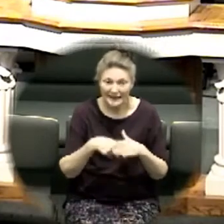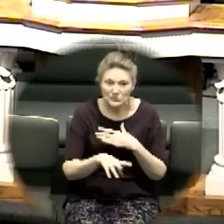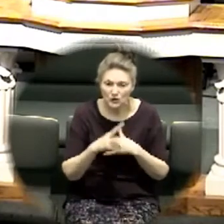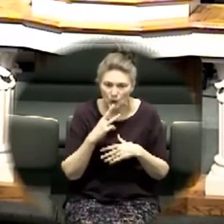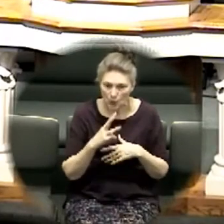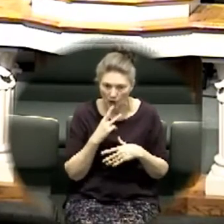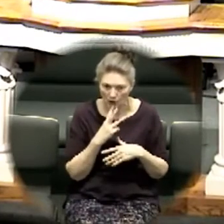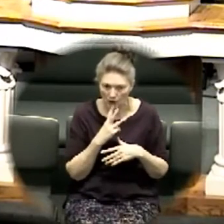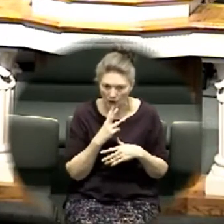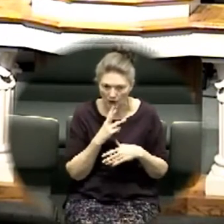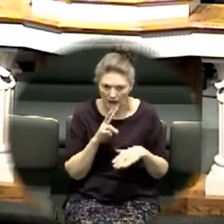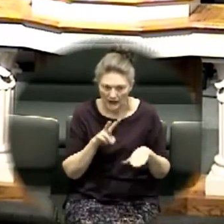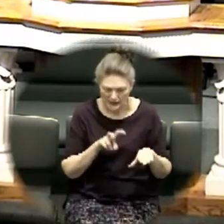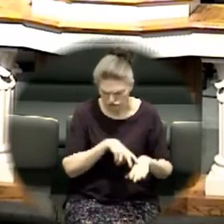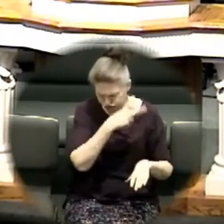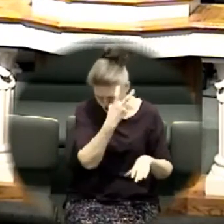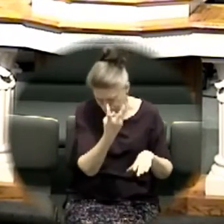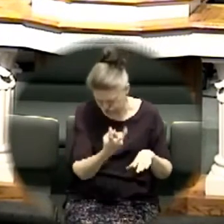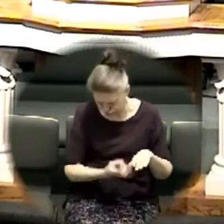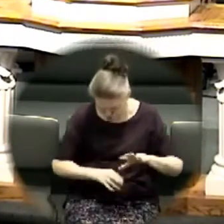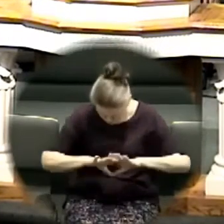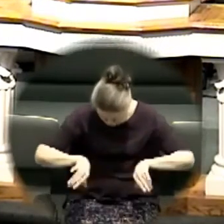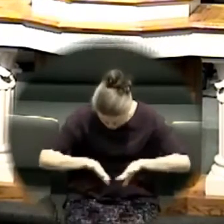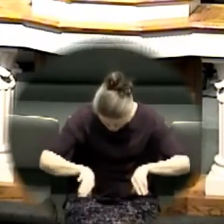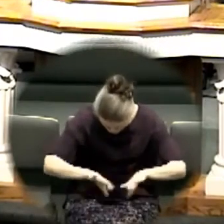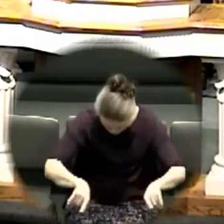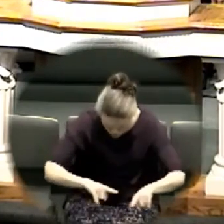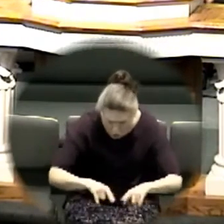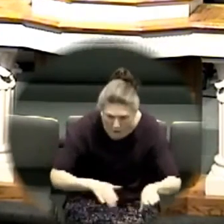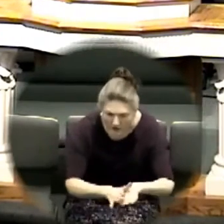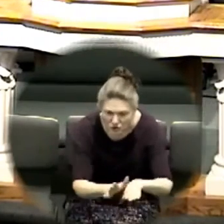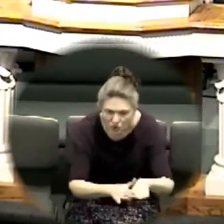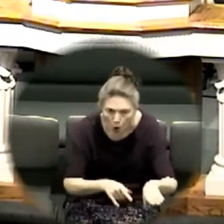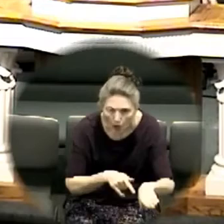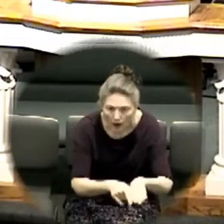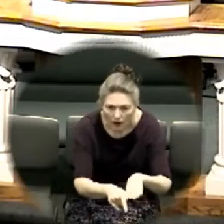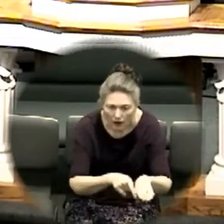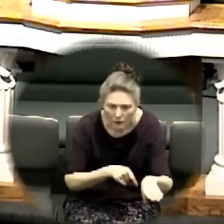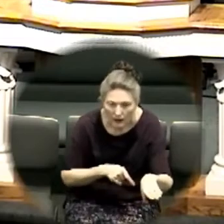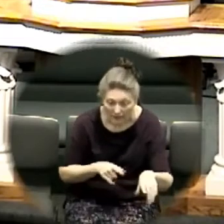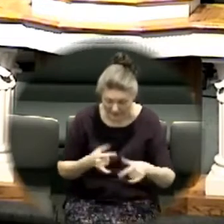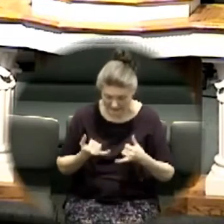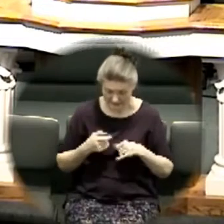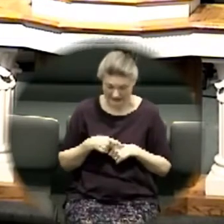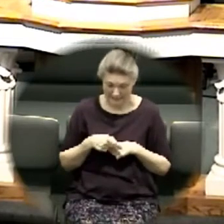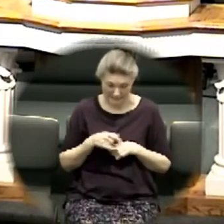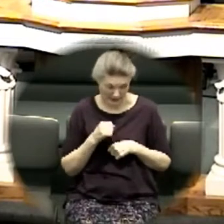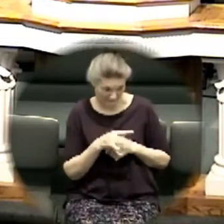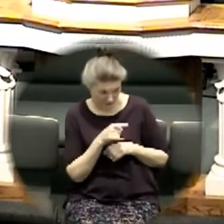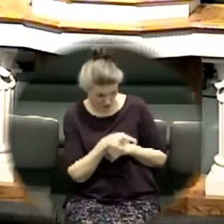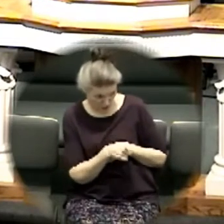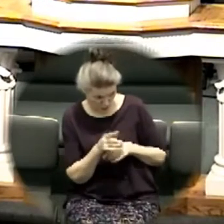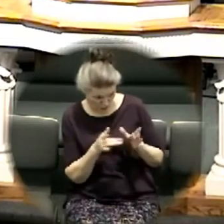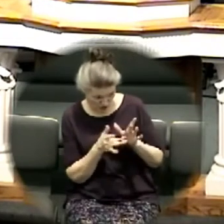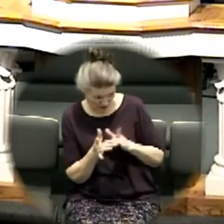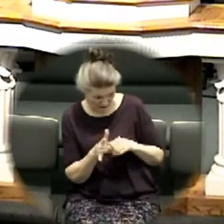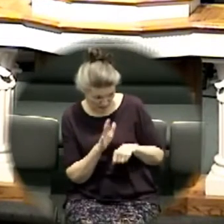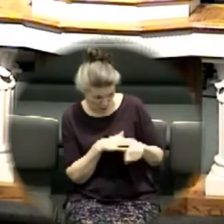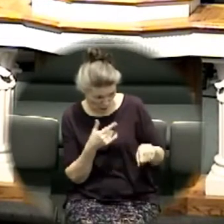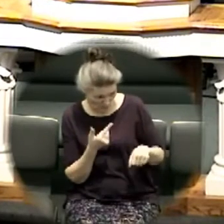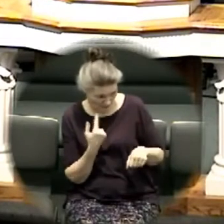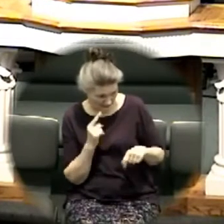he dove into the water and swam to shore this time he said if it be thou bid me come